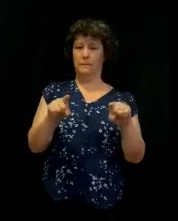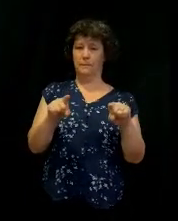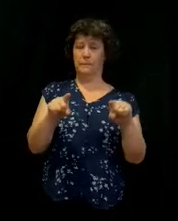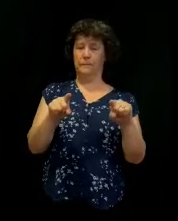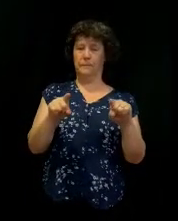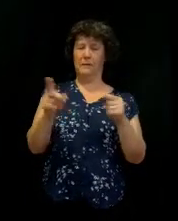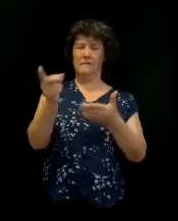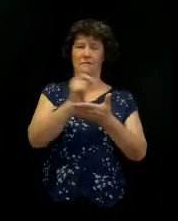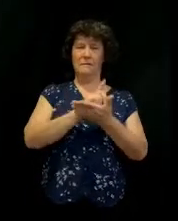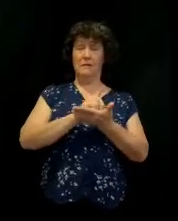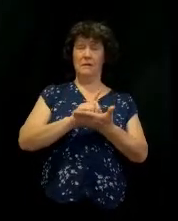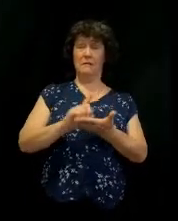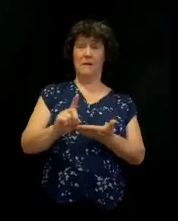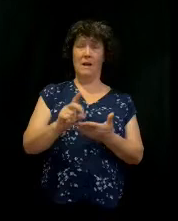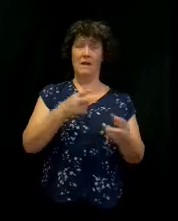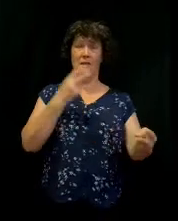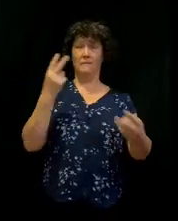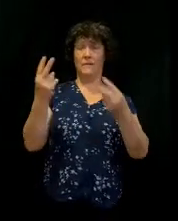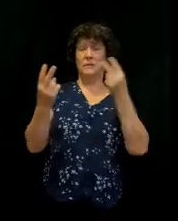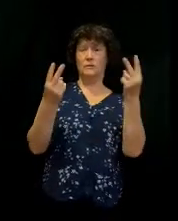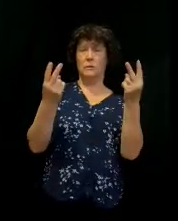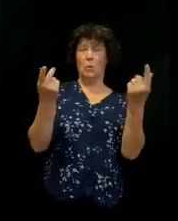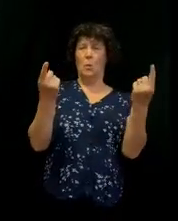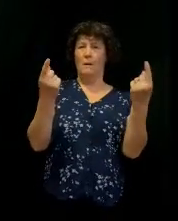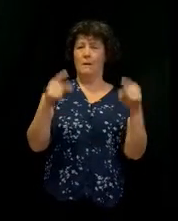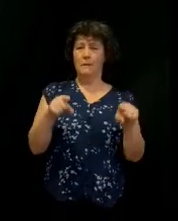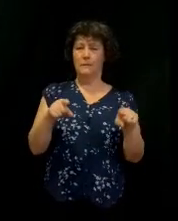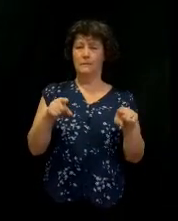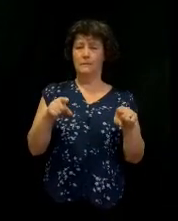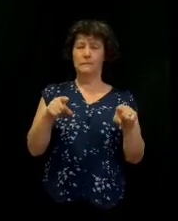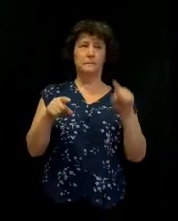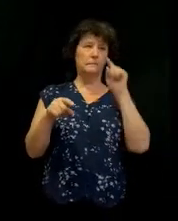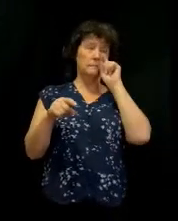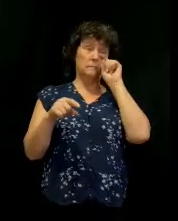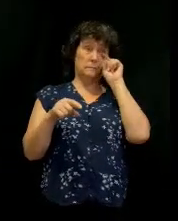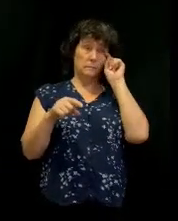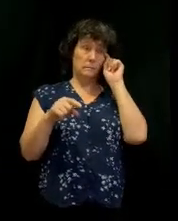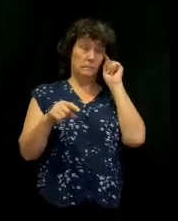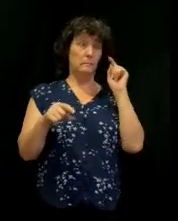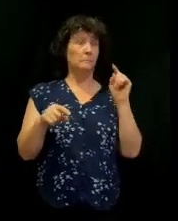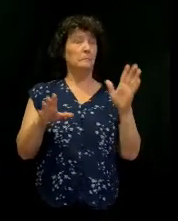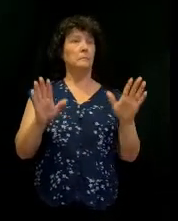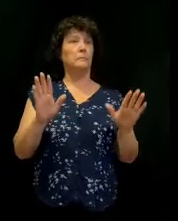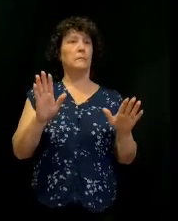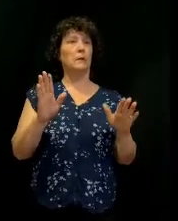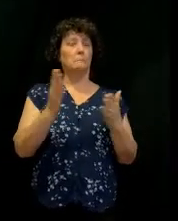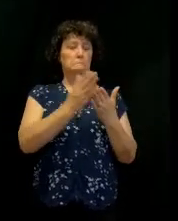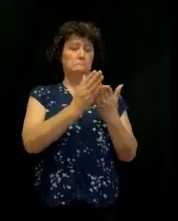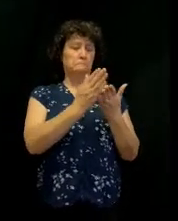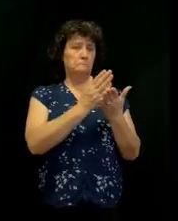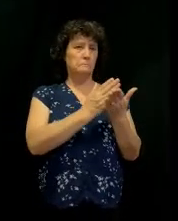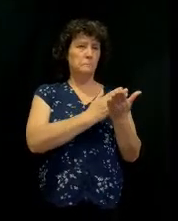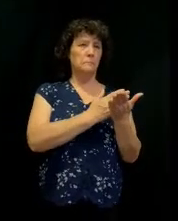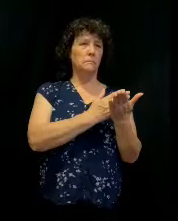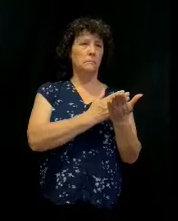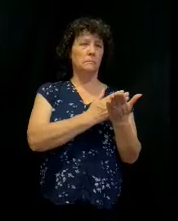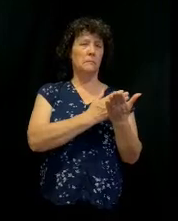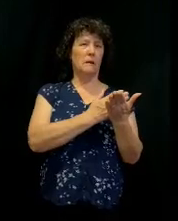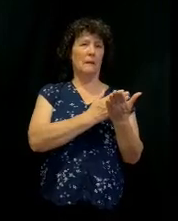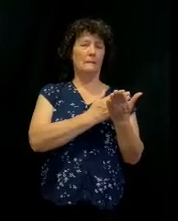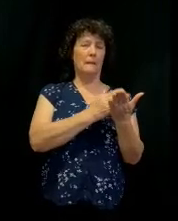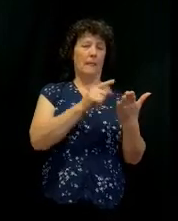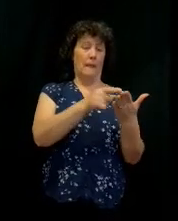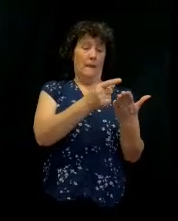divine visitation, what happened? Just real quick, I'm just going to go through this. It's just, these were the precursors.